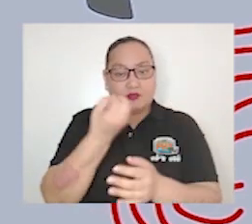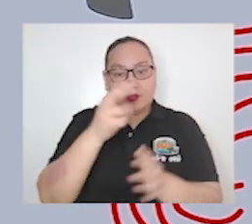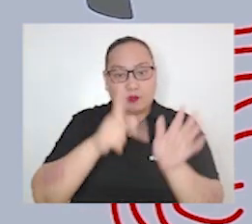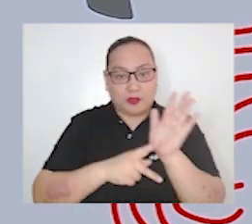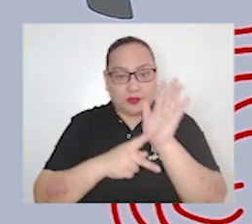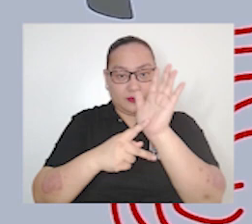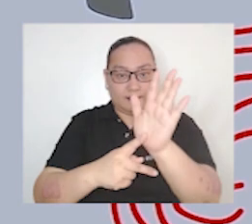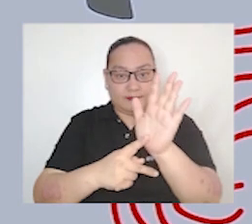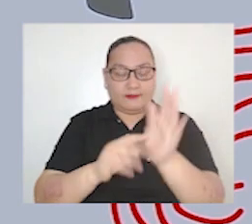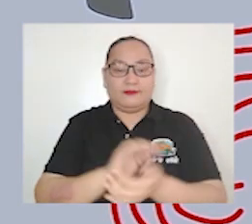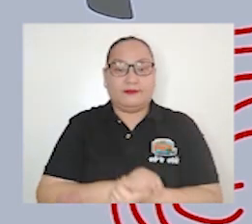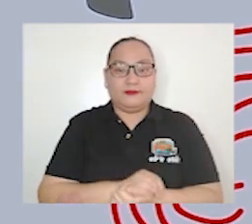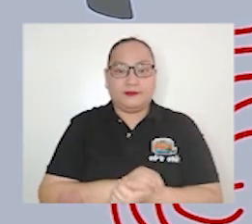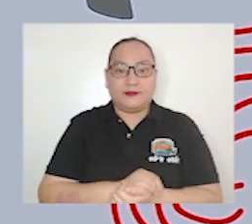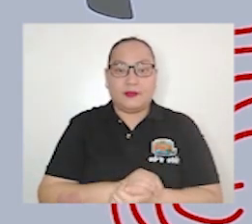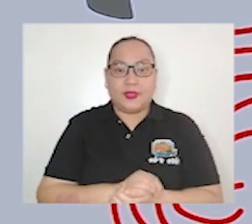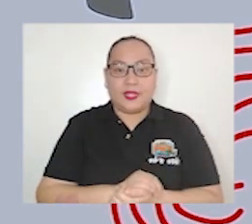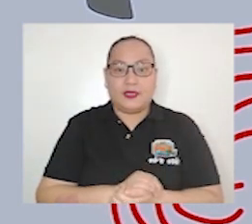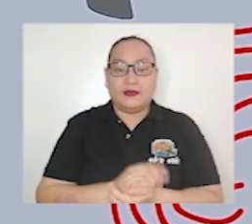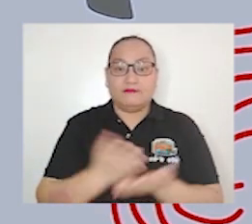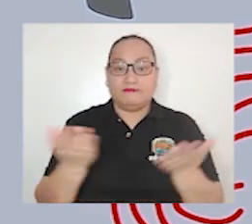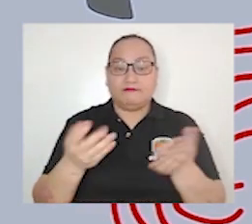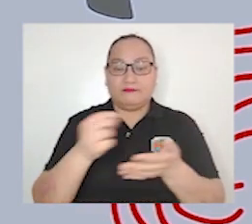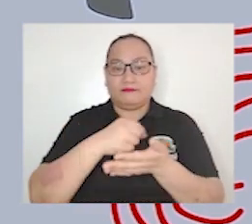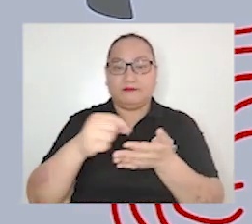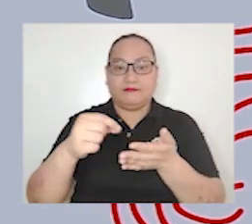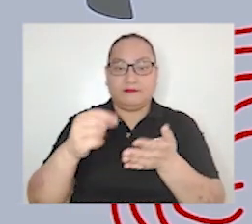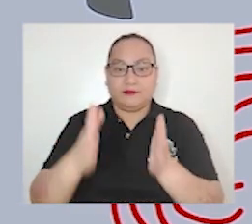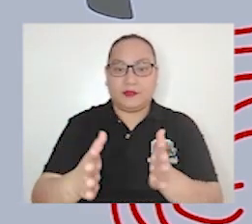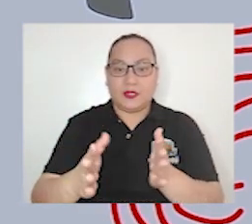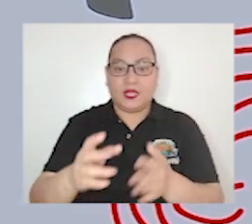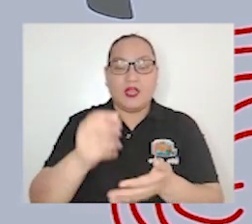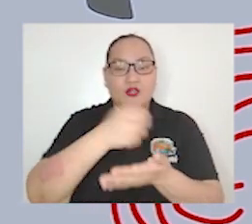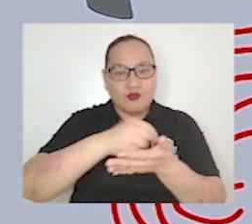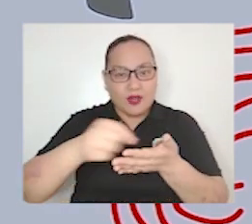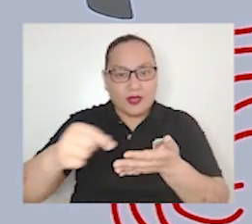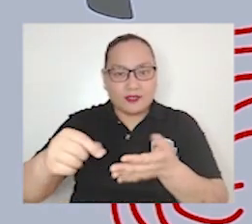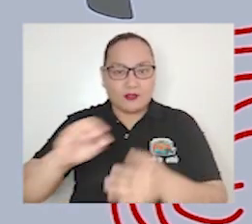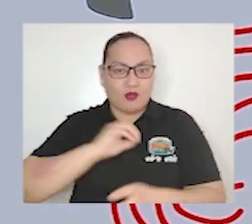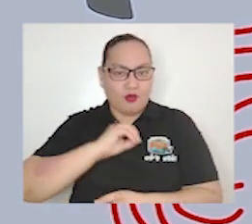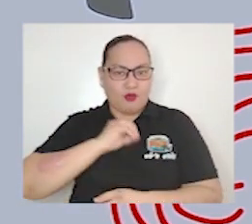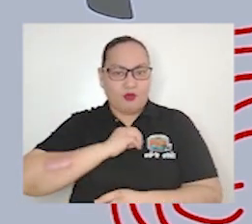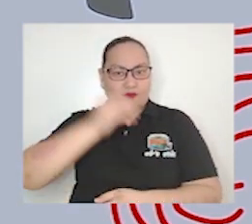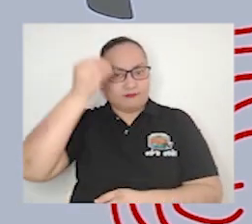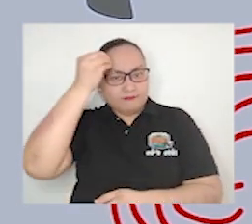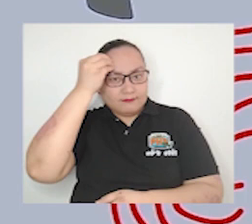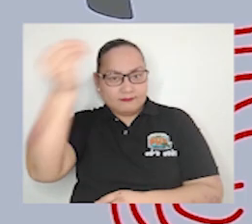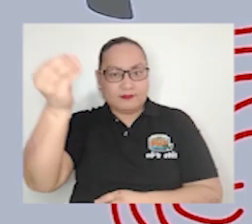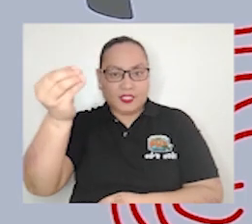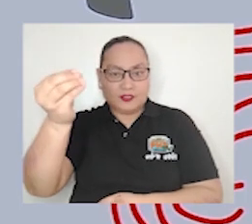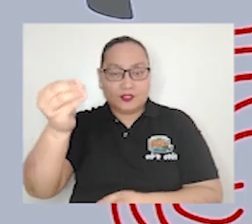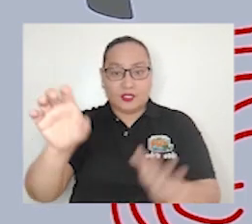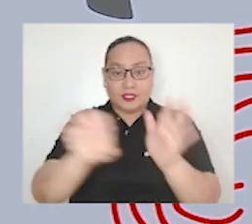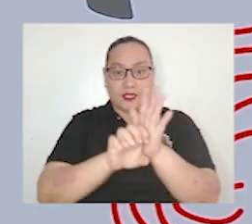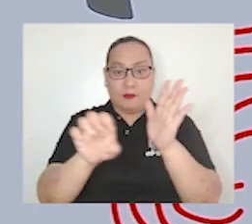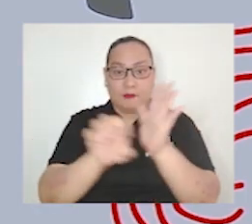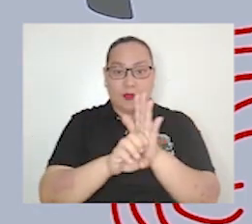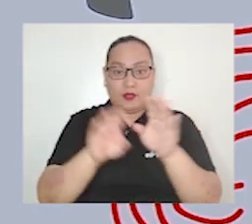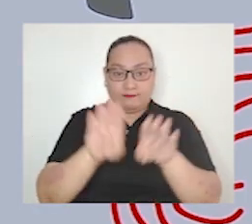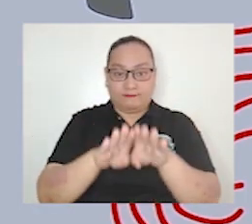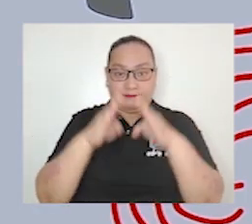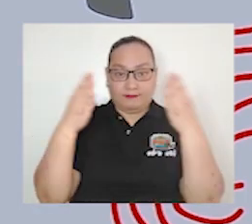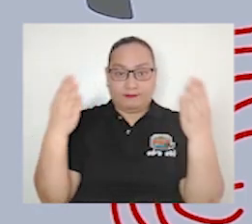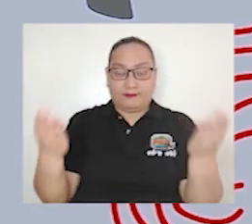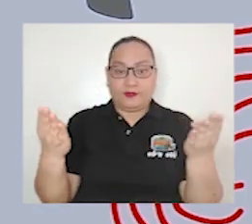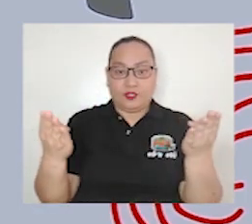or performances This kind of journalists write their own opinion for example on a book